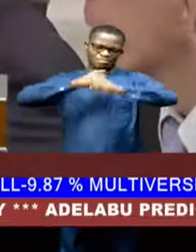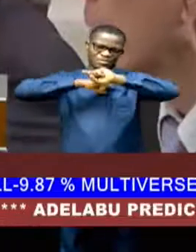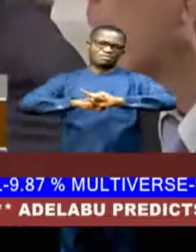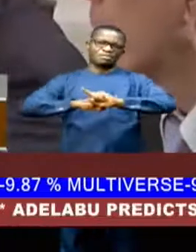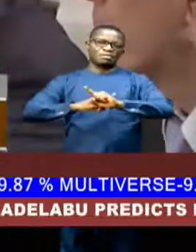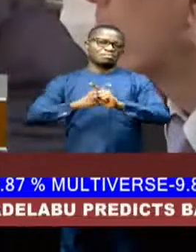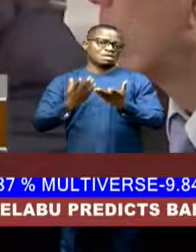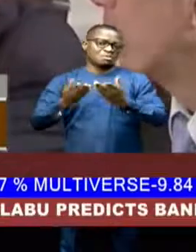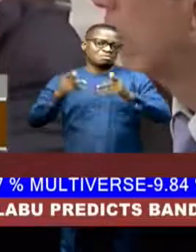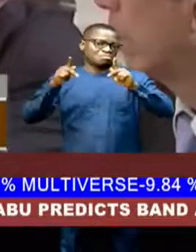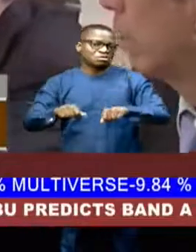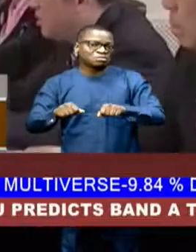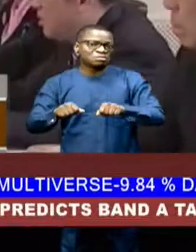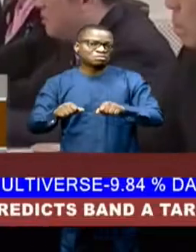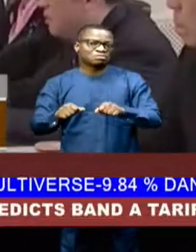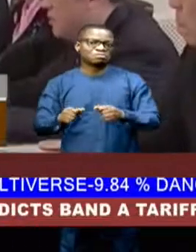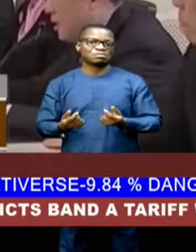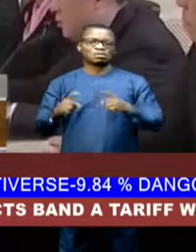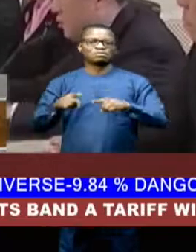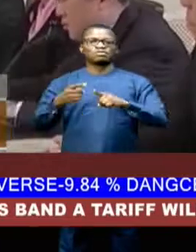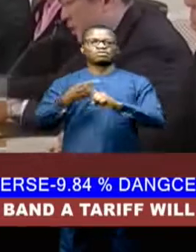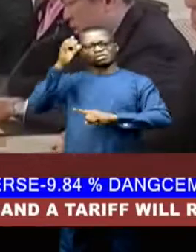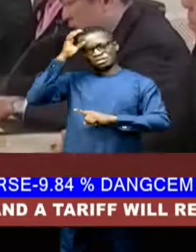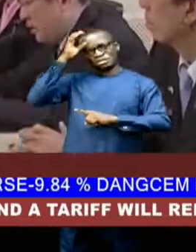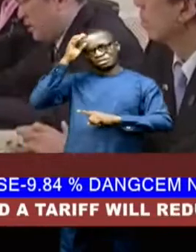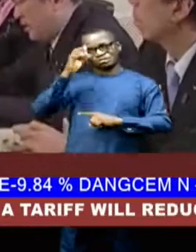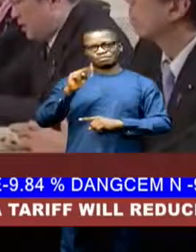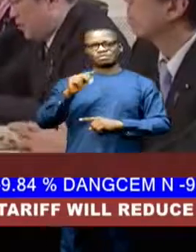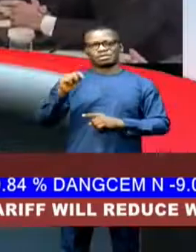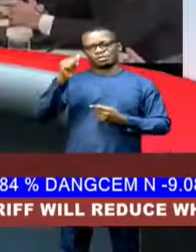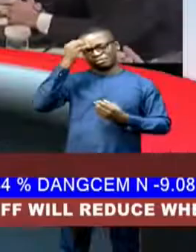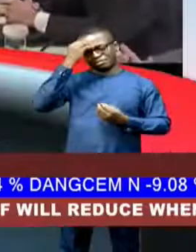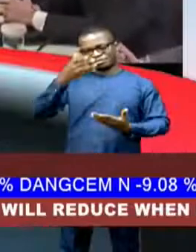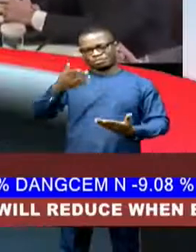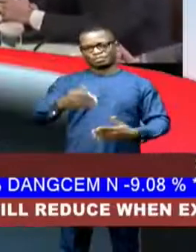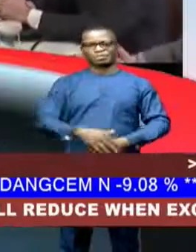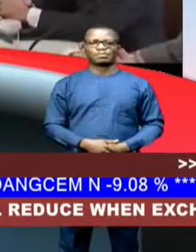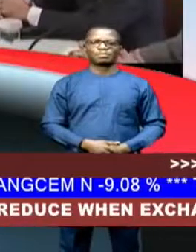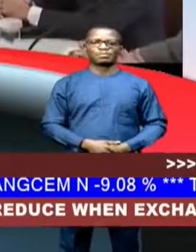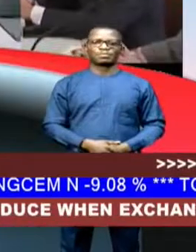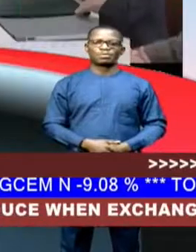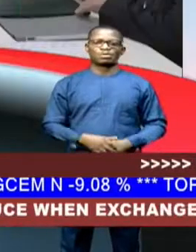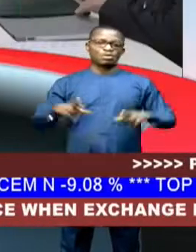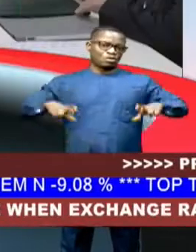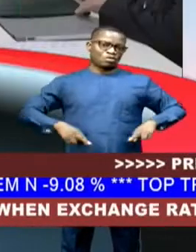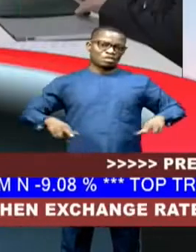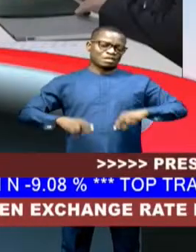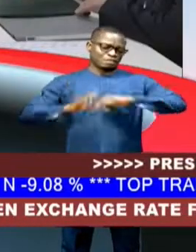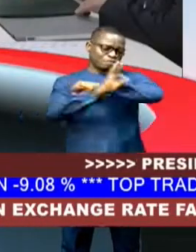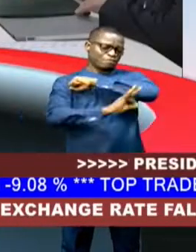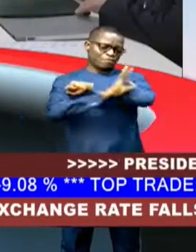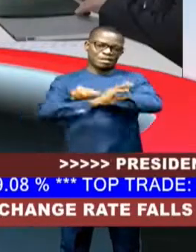a potential threat from China. Jumai Steven, NTA News. The Russian Foreign Minister,